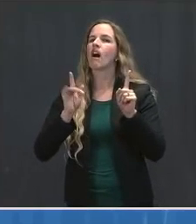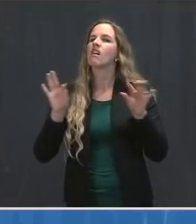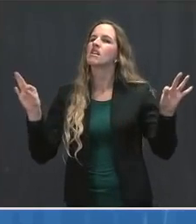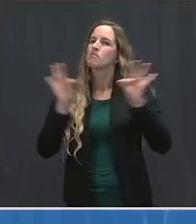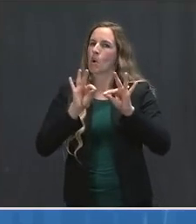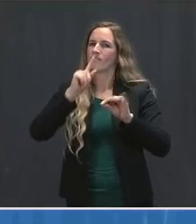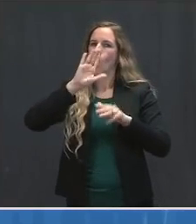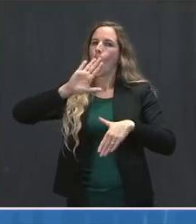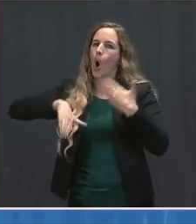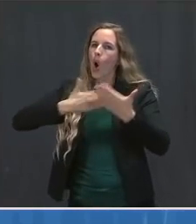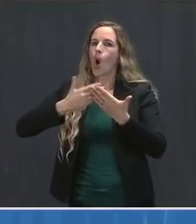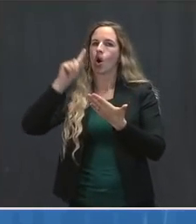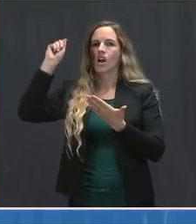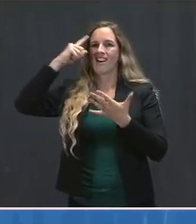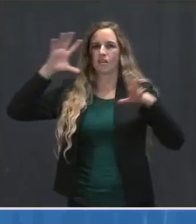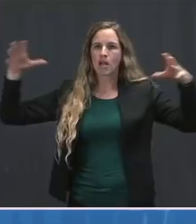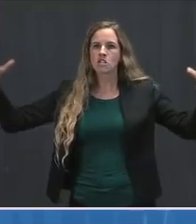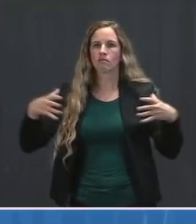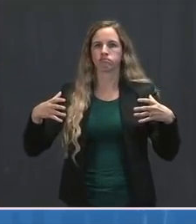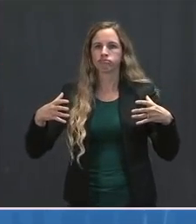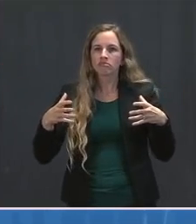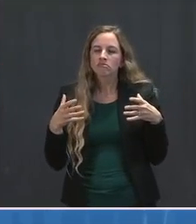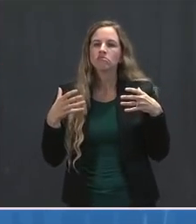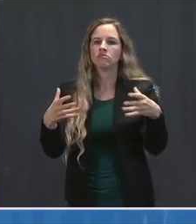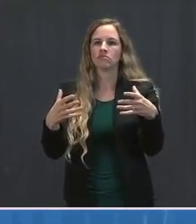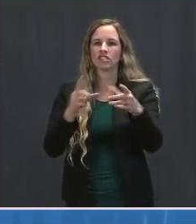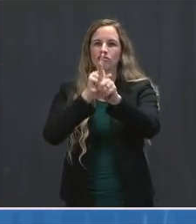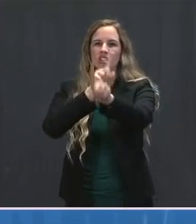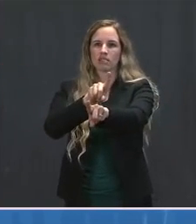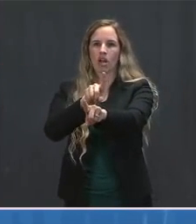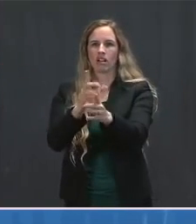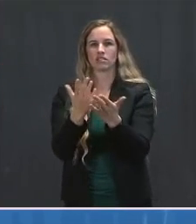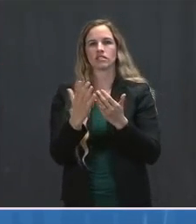and the teamwork that I've observed since I've been here.